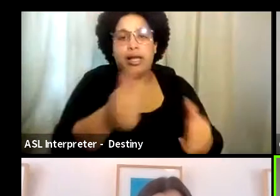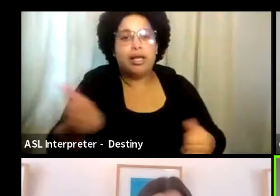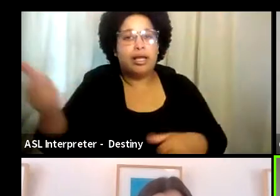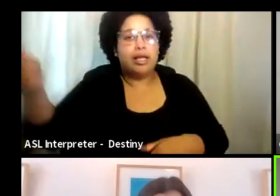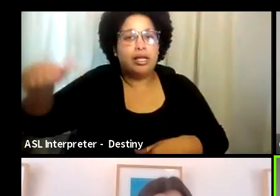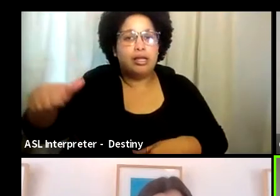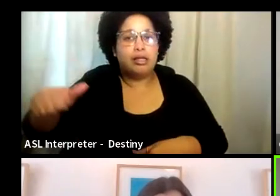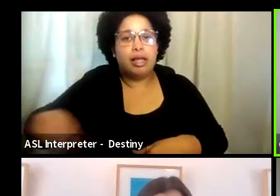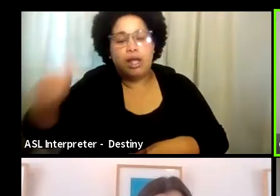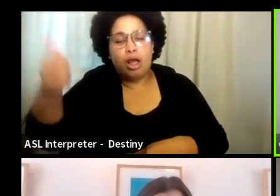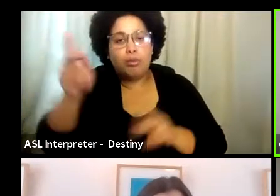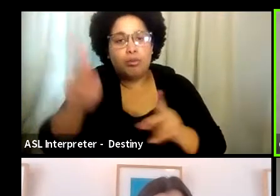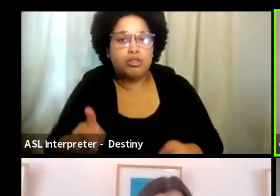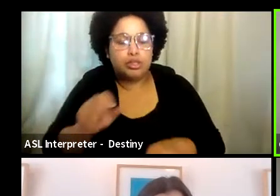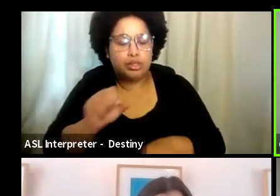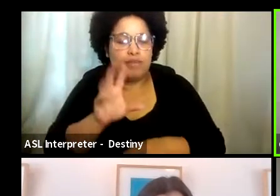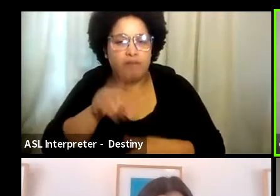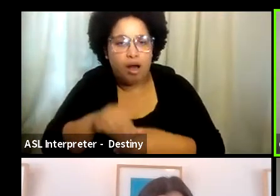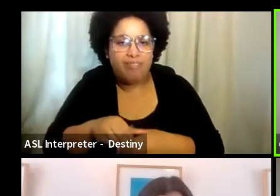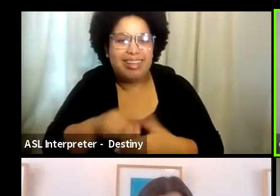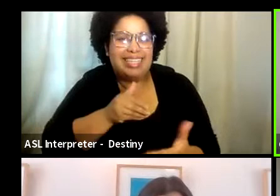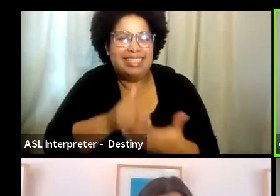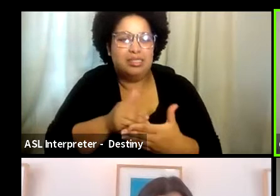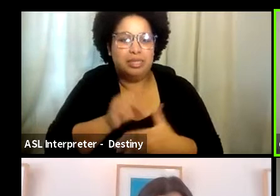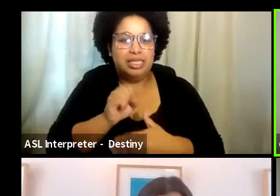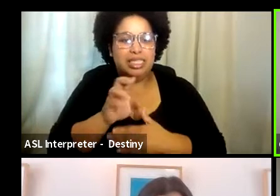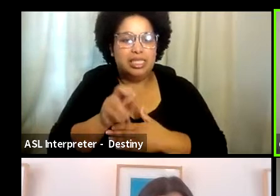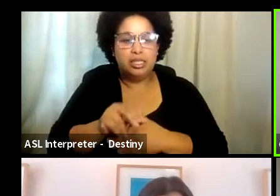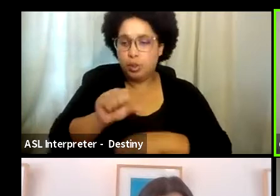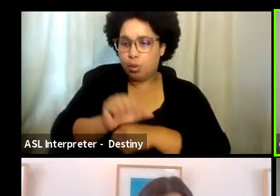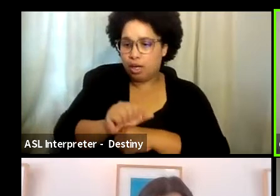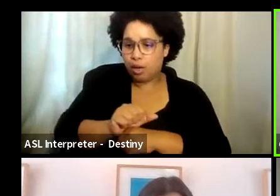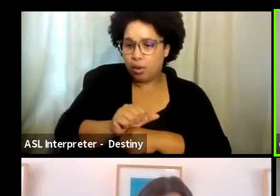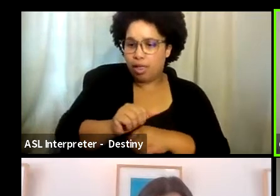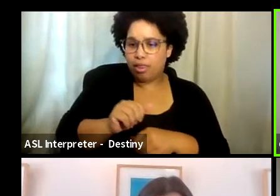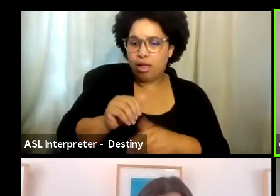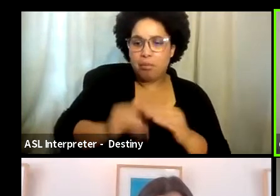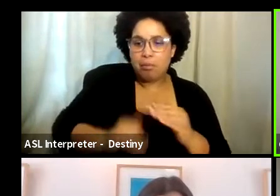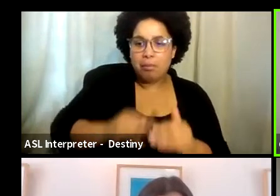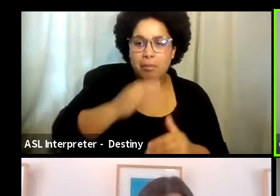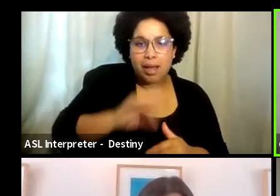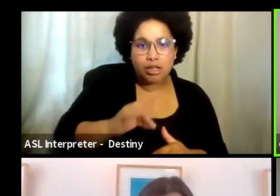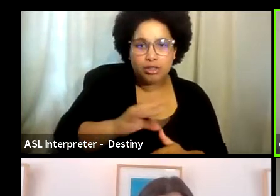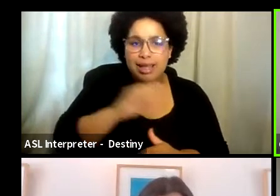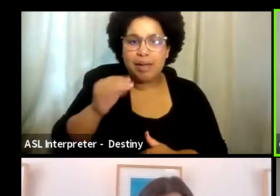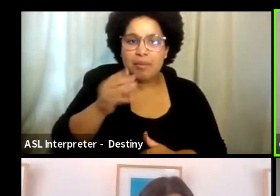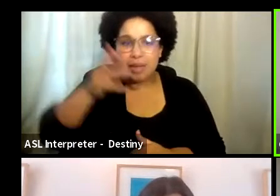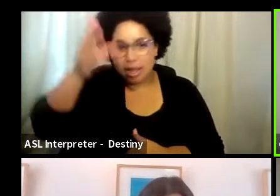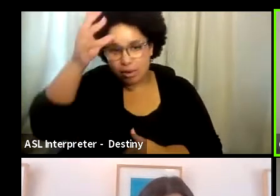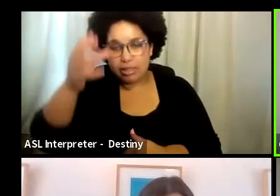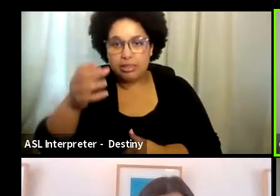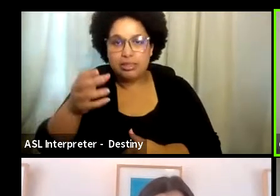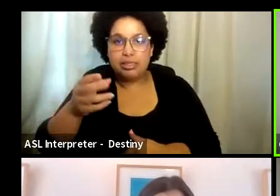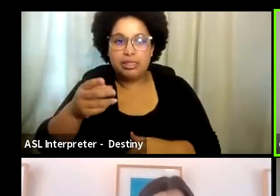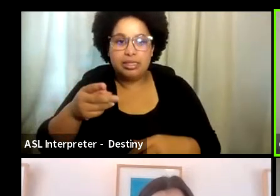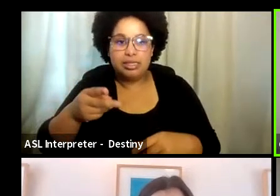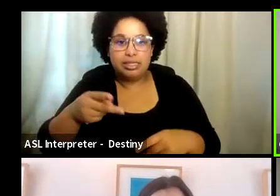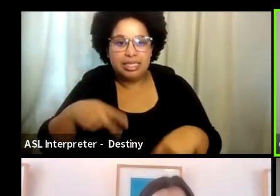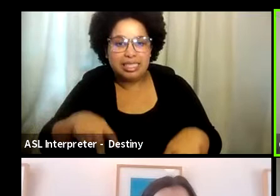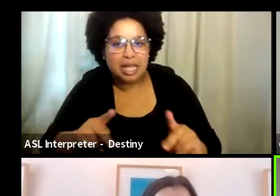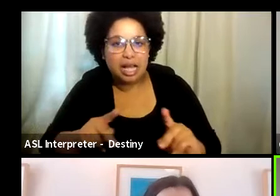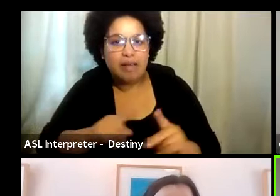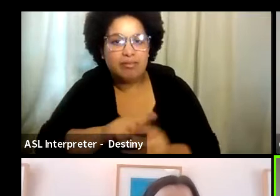intimate scene. When you're working with minors, are you also working with their parents? Because I imagine consent comes in a lot of different forms.